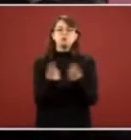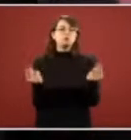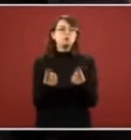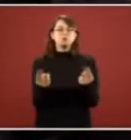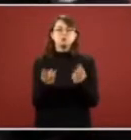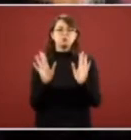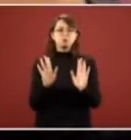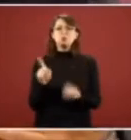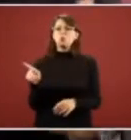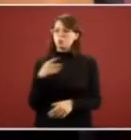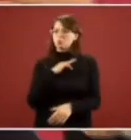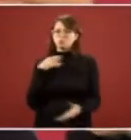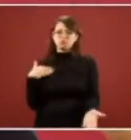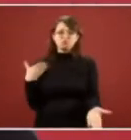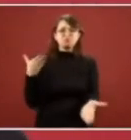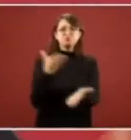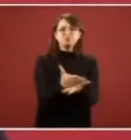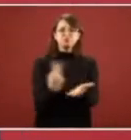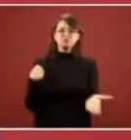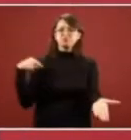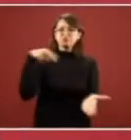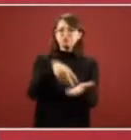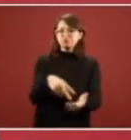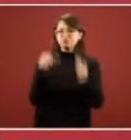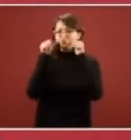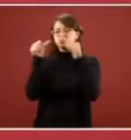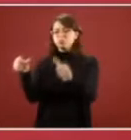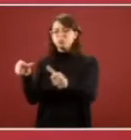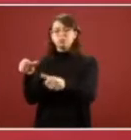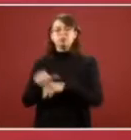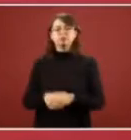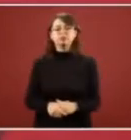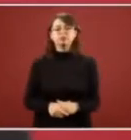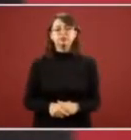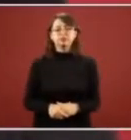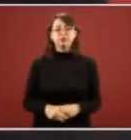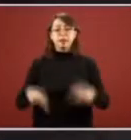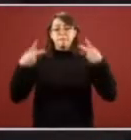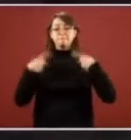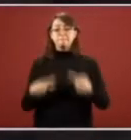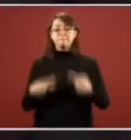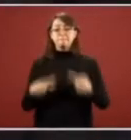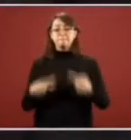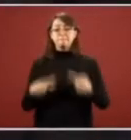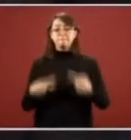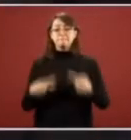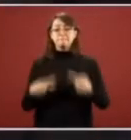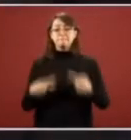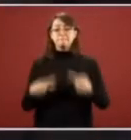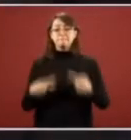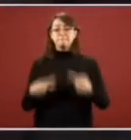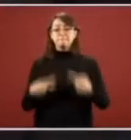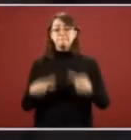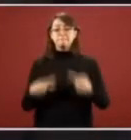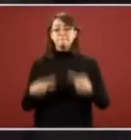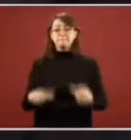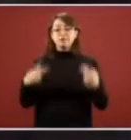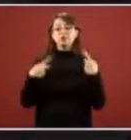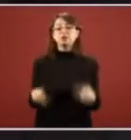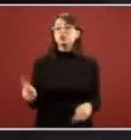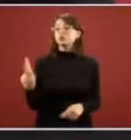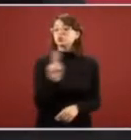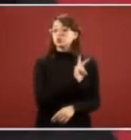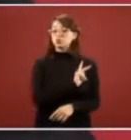in order to receive the attention in order medical attention now all citizens